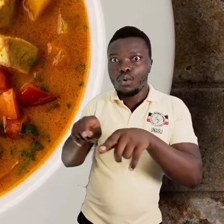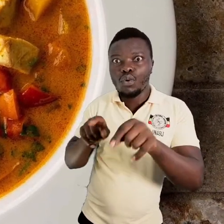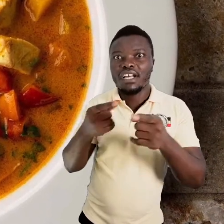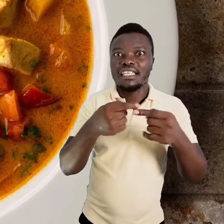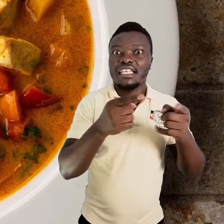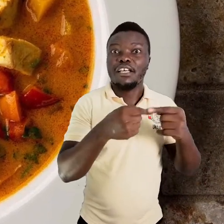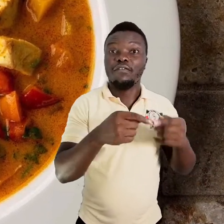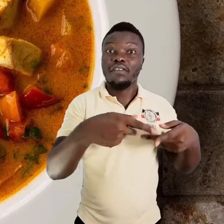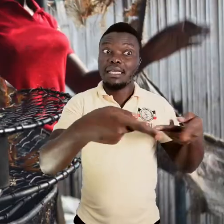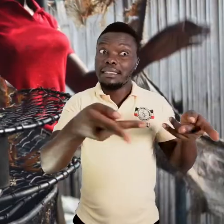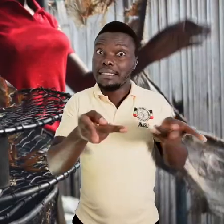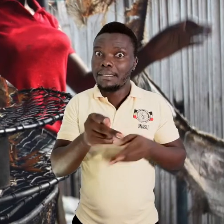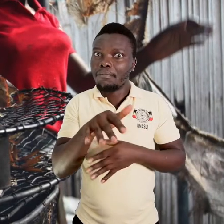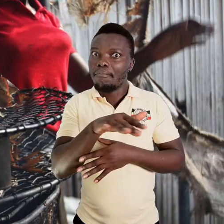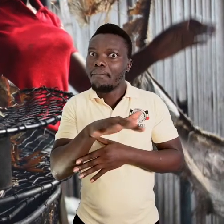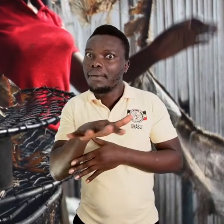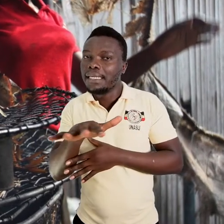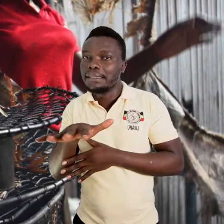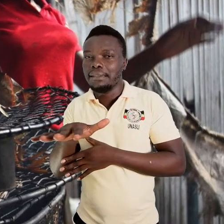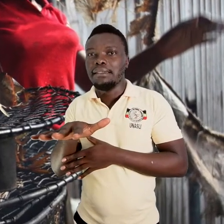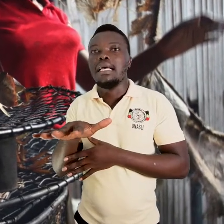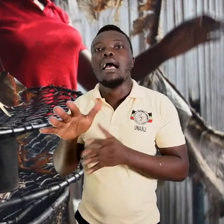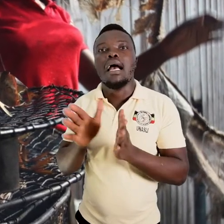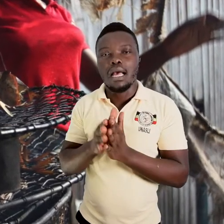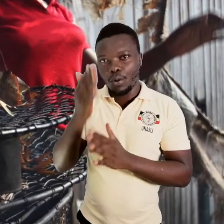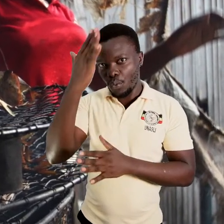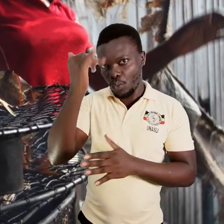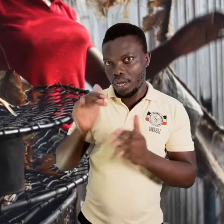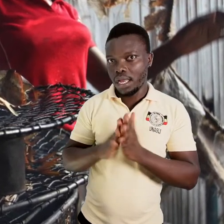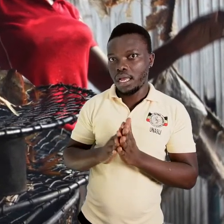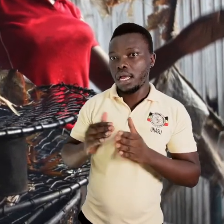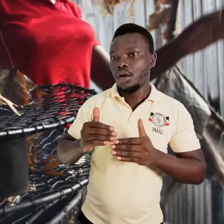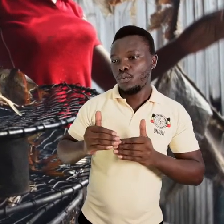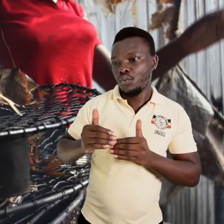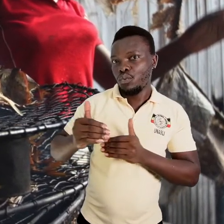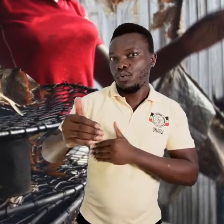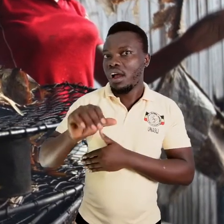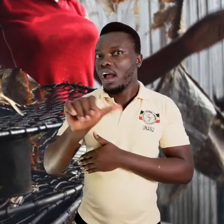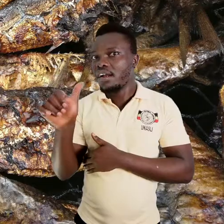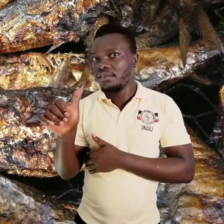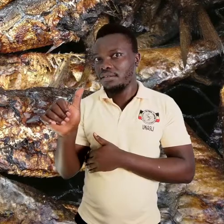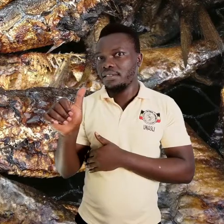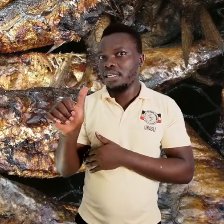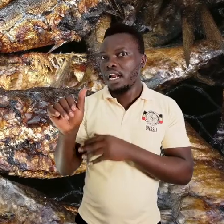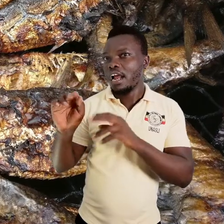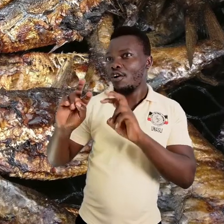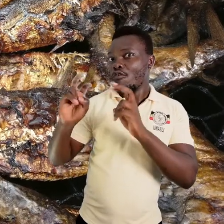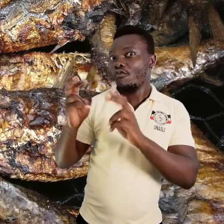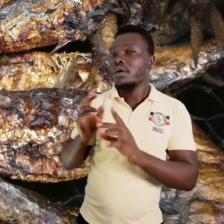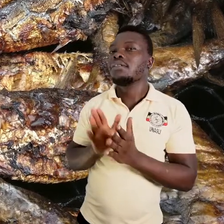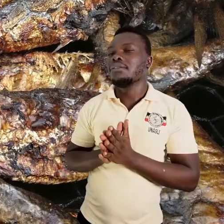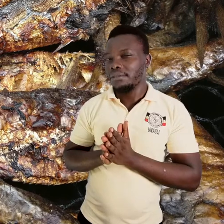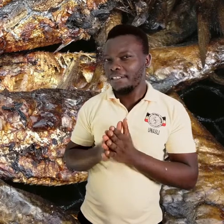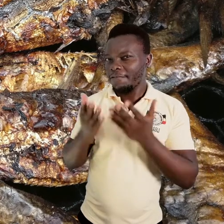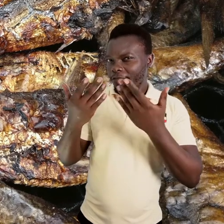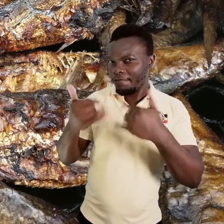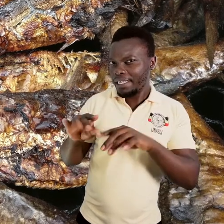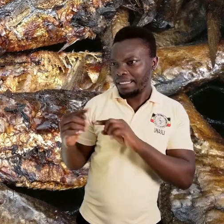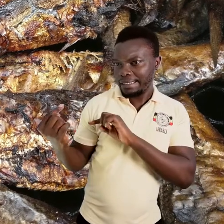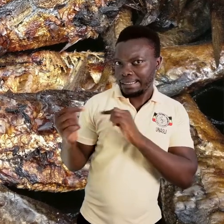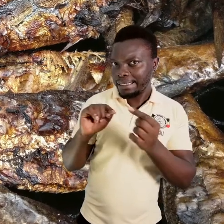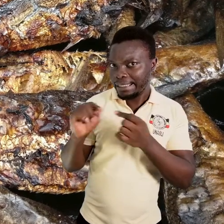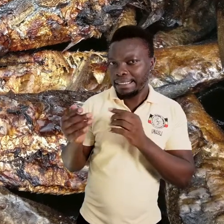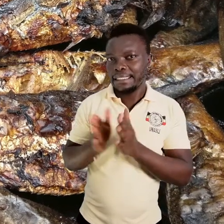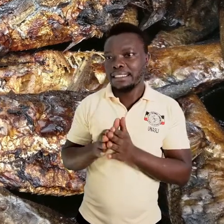So, this leads us into our next objective of this session that we mentioned about the